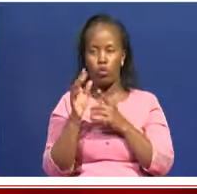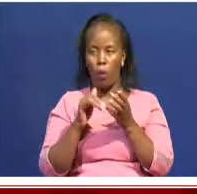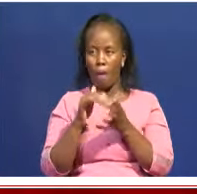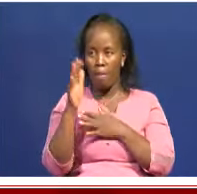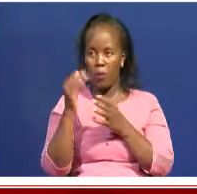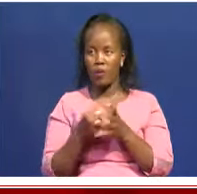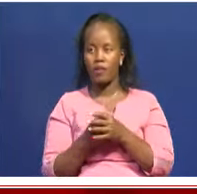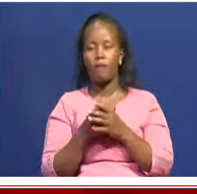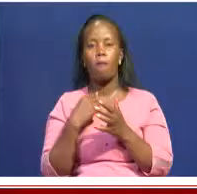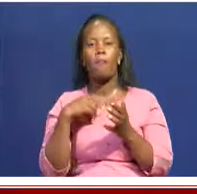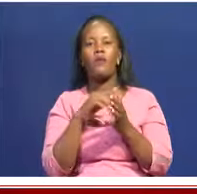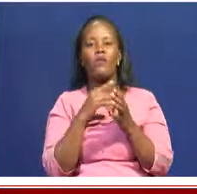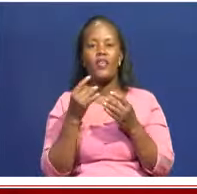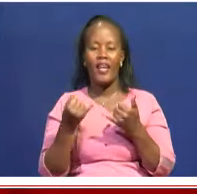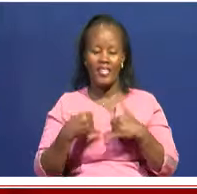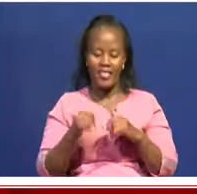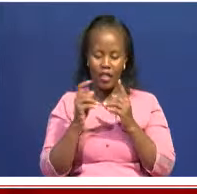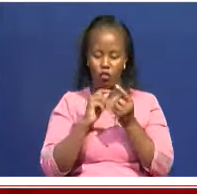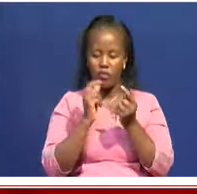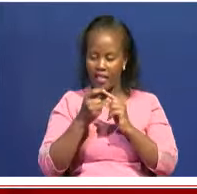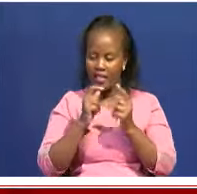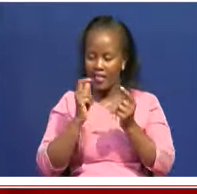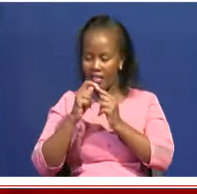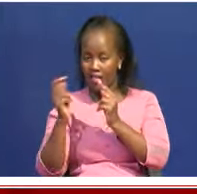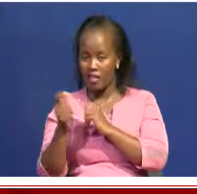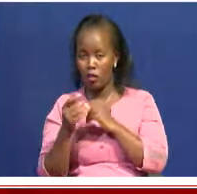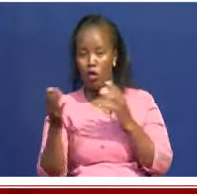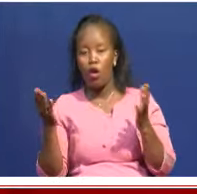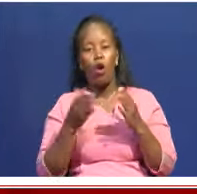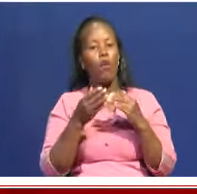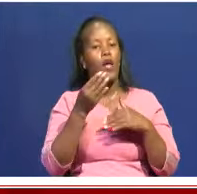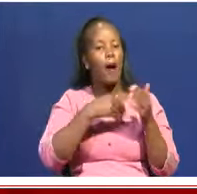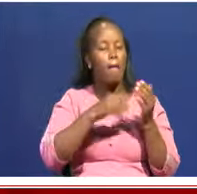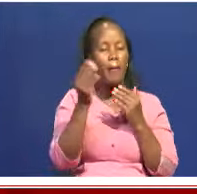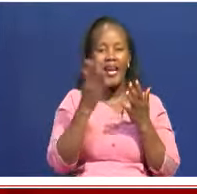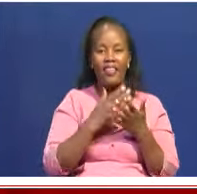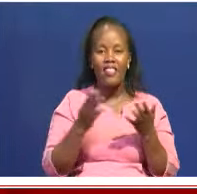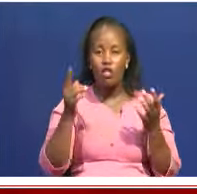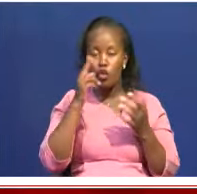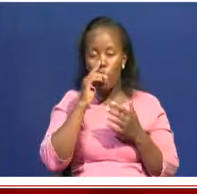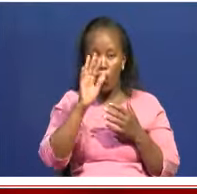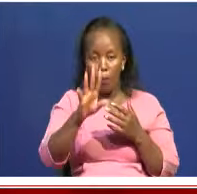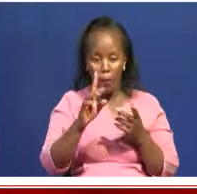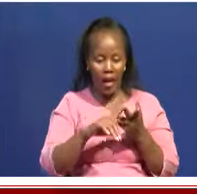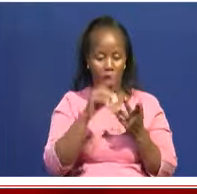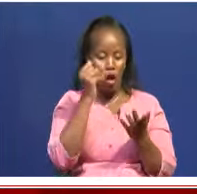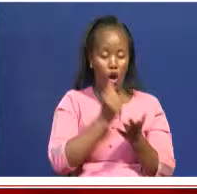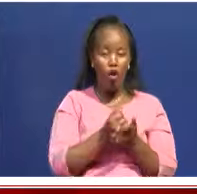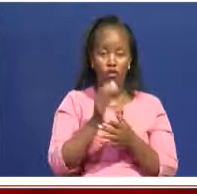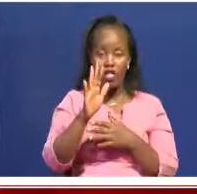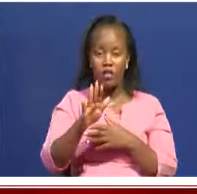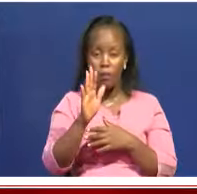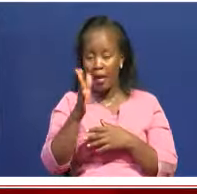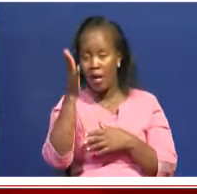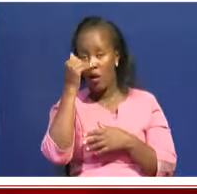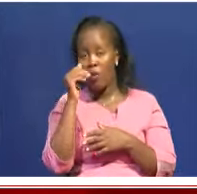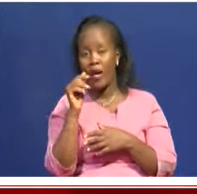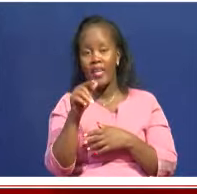So, we're moving with a trend whereby you can buy things from the comfort of your home, from the comfort of your office, because this is a digital